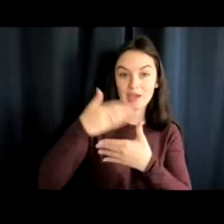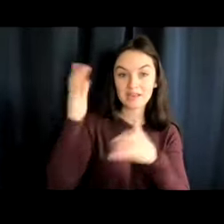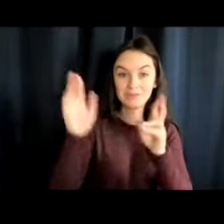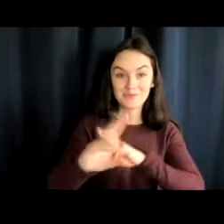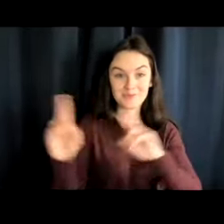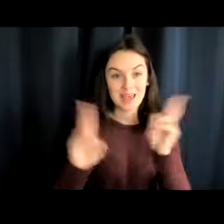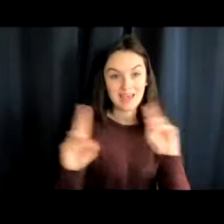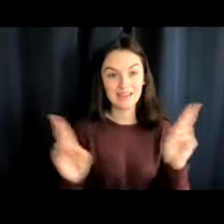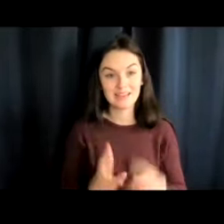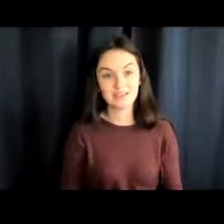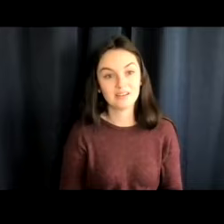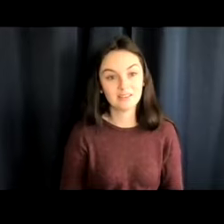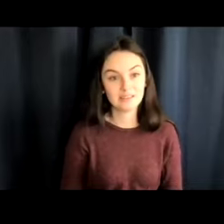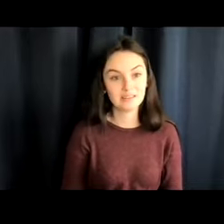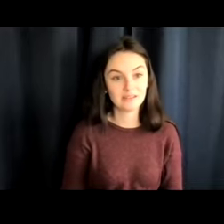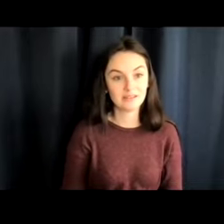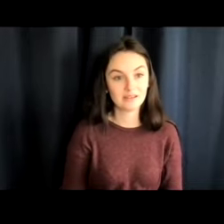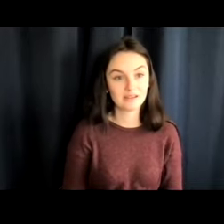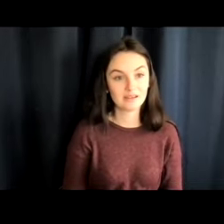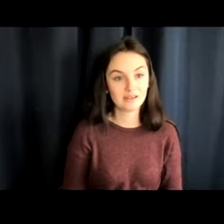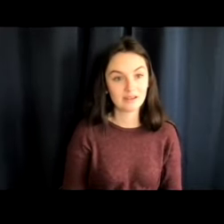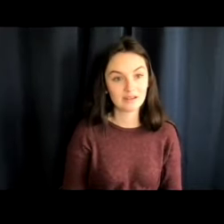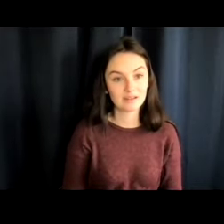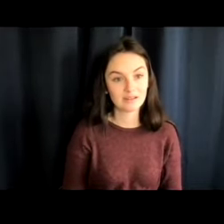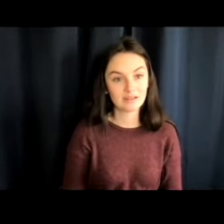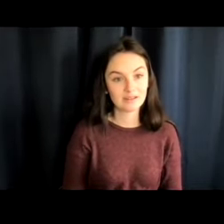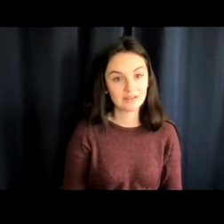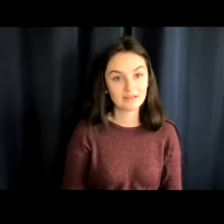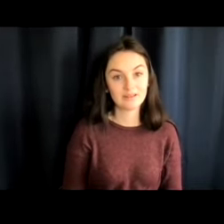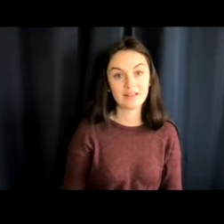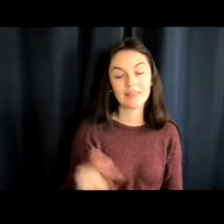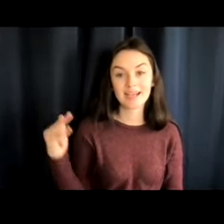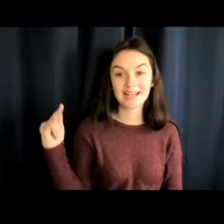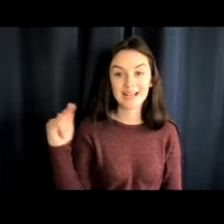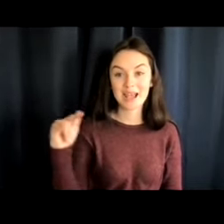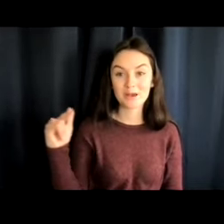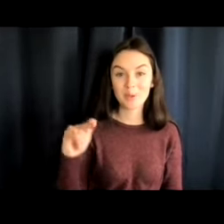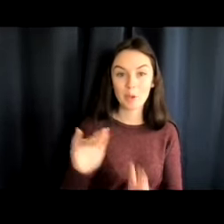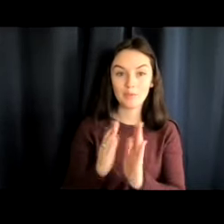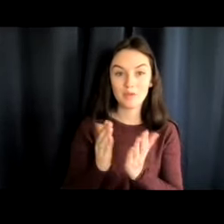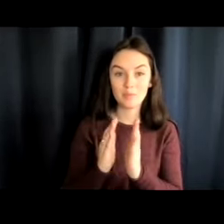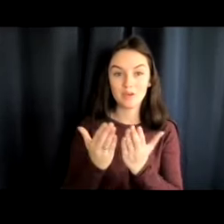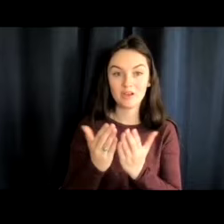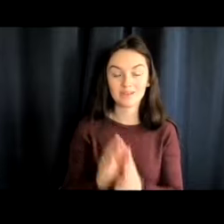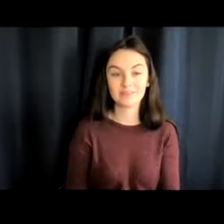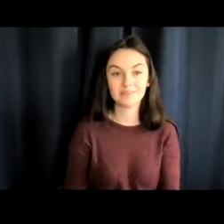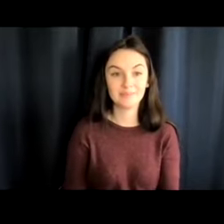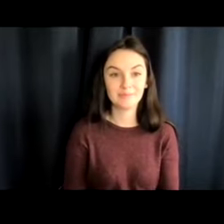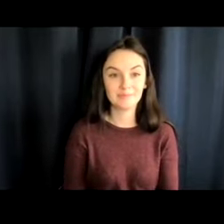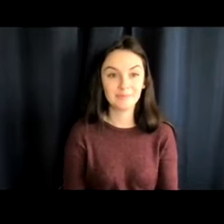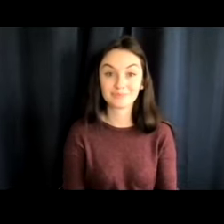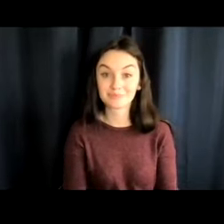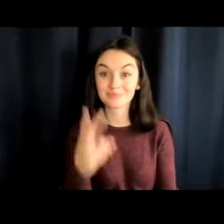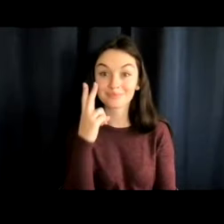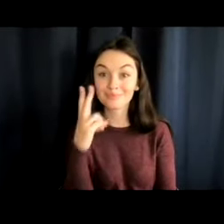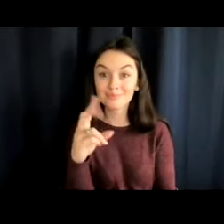for travel. The Airport Book by Lisa Brown. And you can see words already.